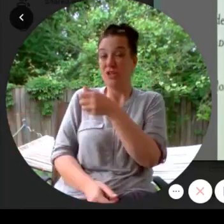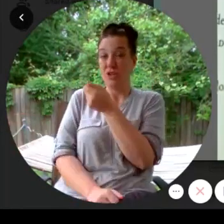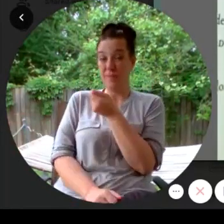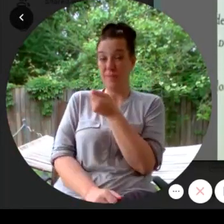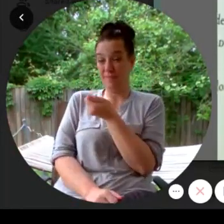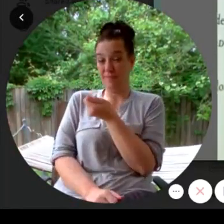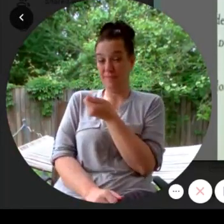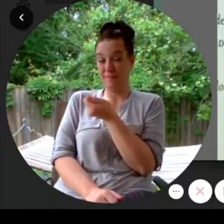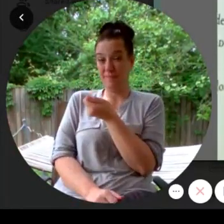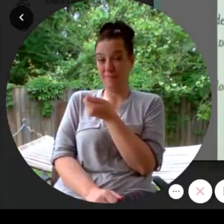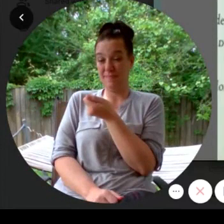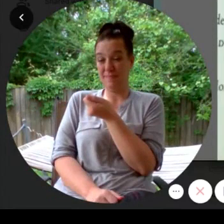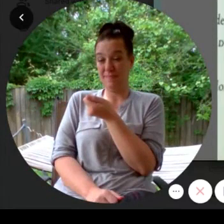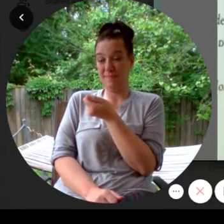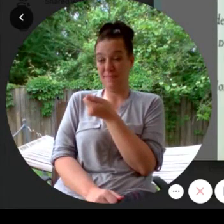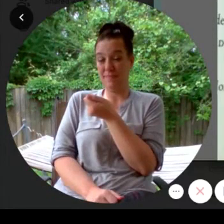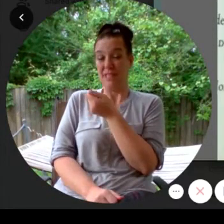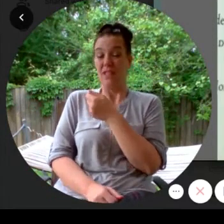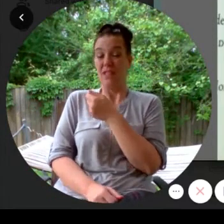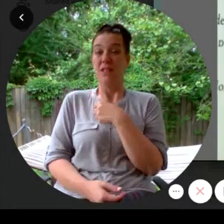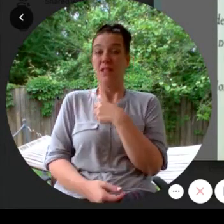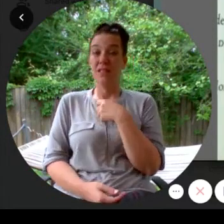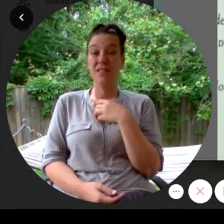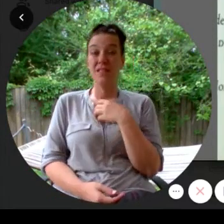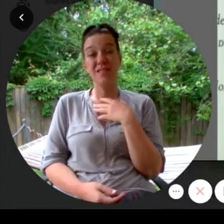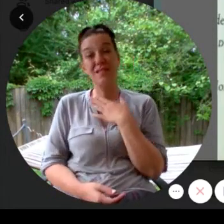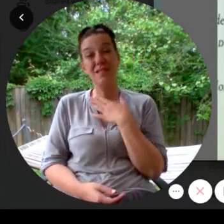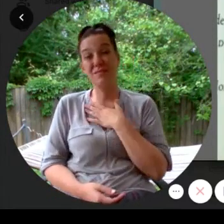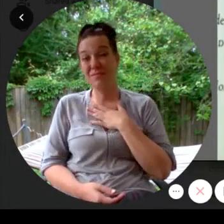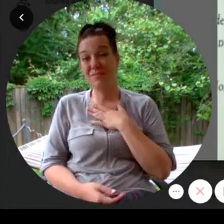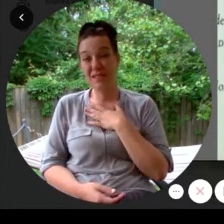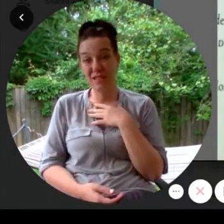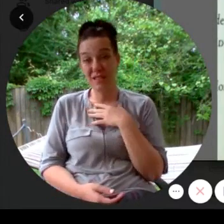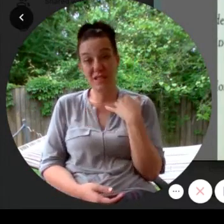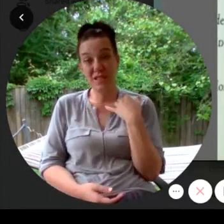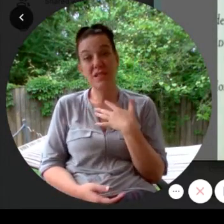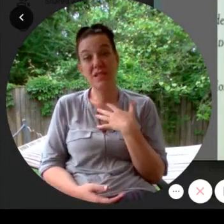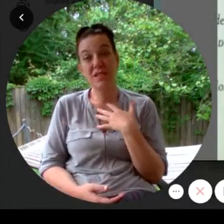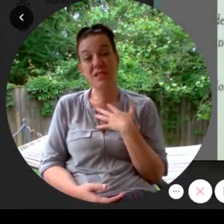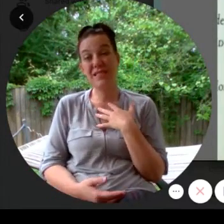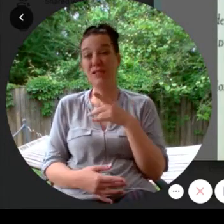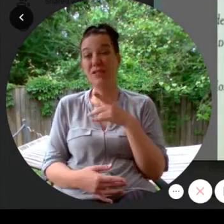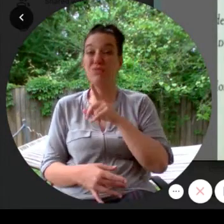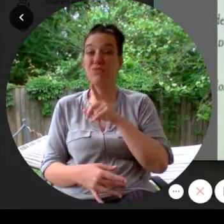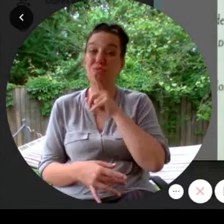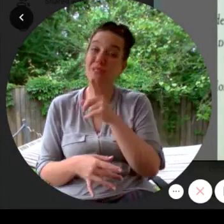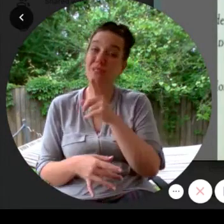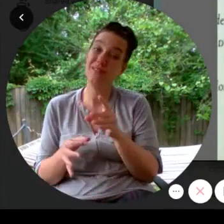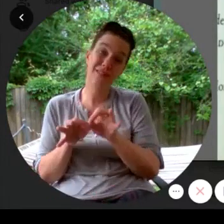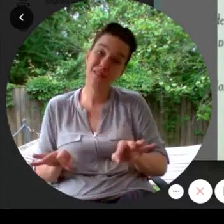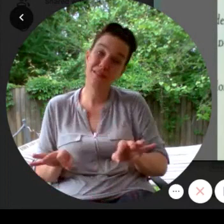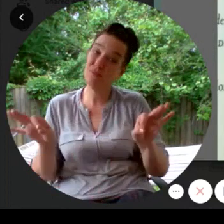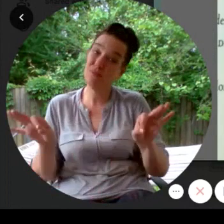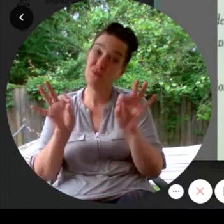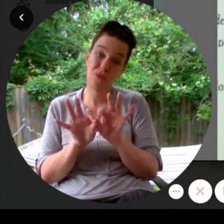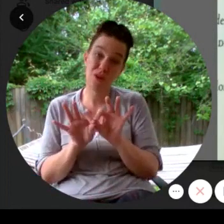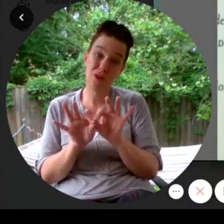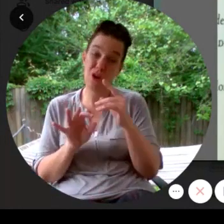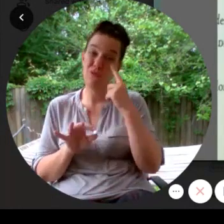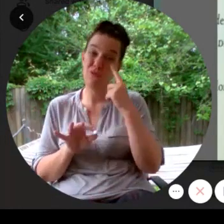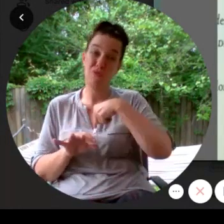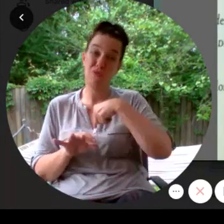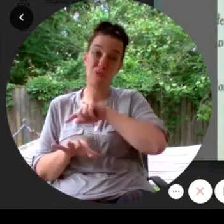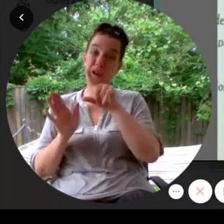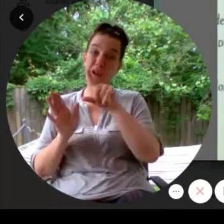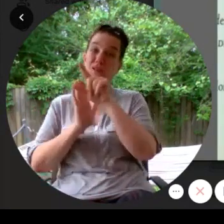Miles put on a vulnerable expression. It's really important for our